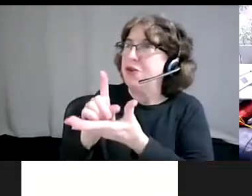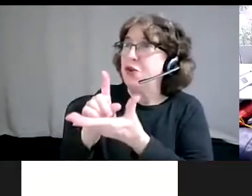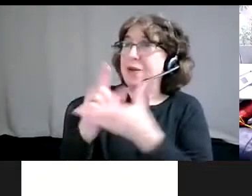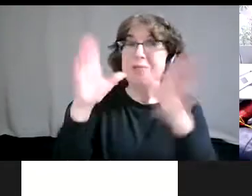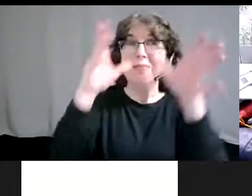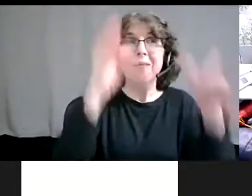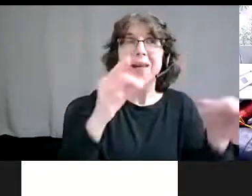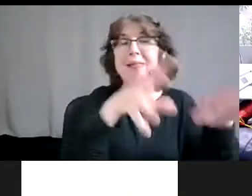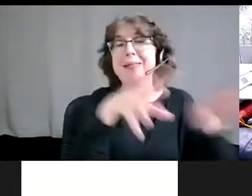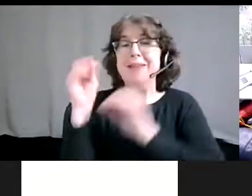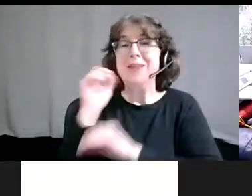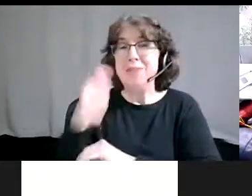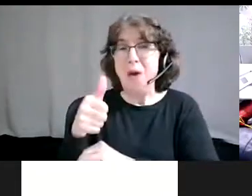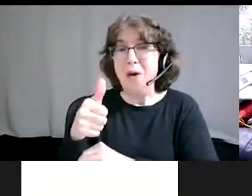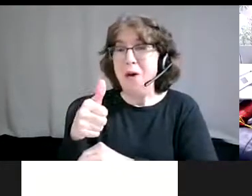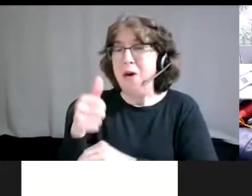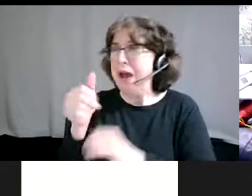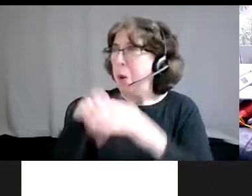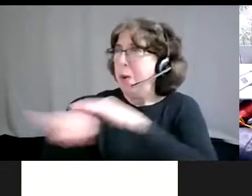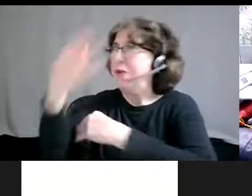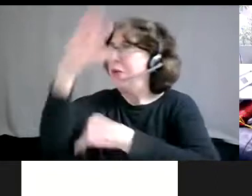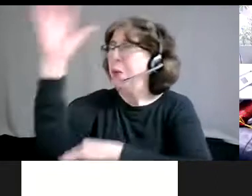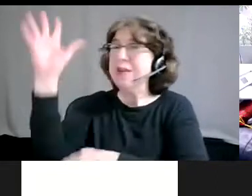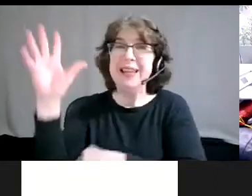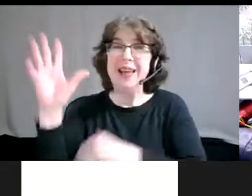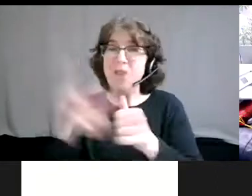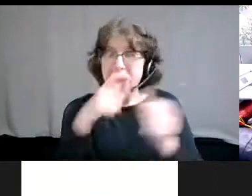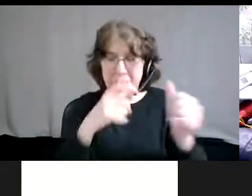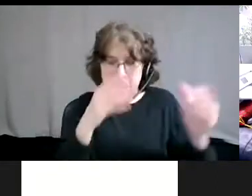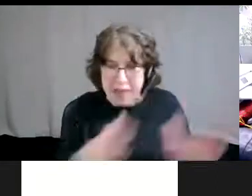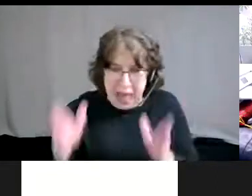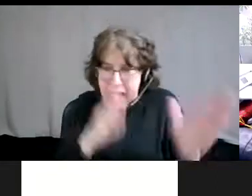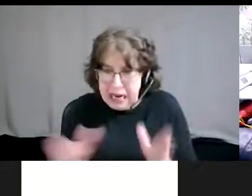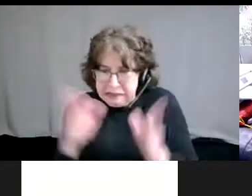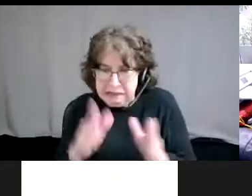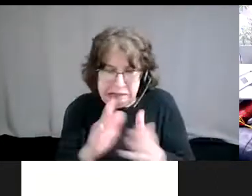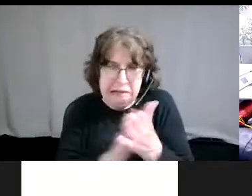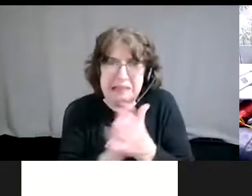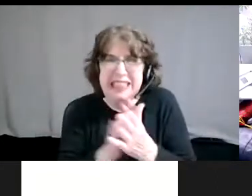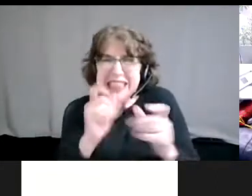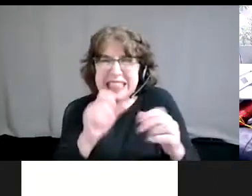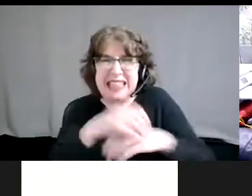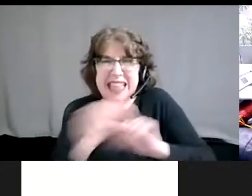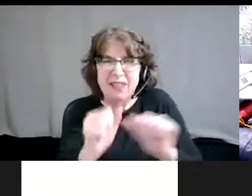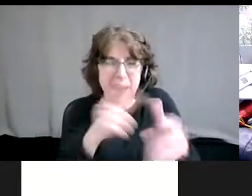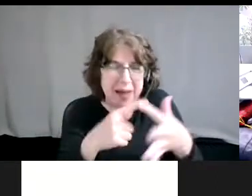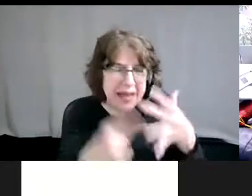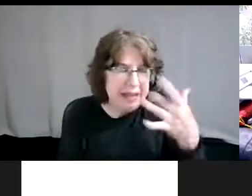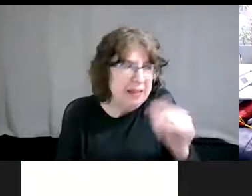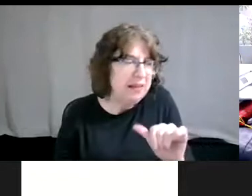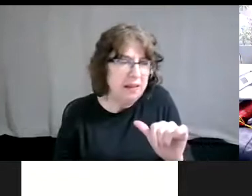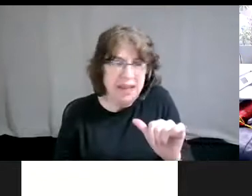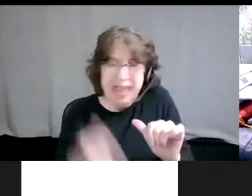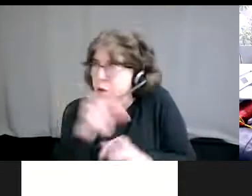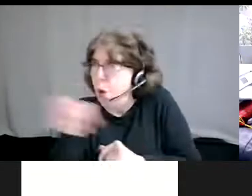extensive safety planning, ensuring that we'll still have cell service if I need to call 911 and figuring out what